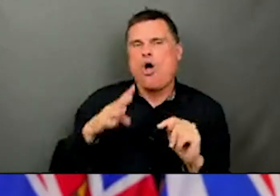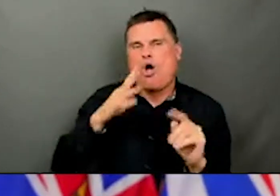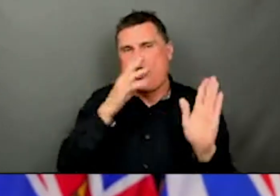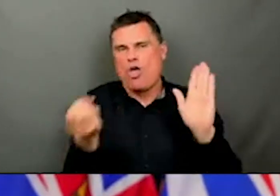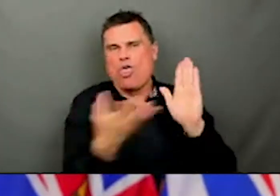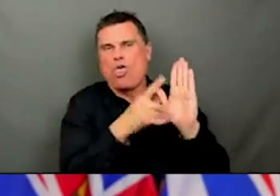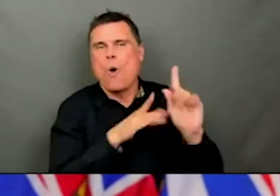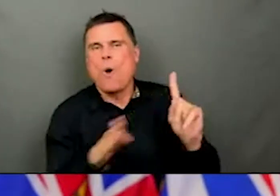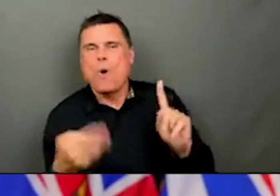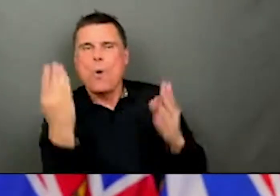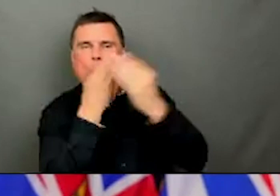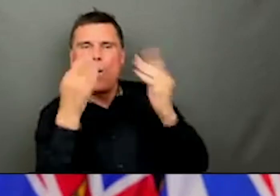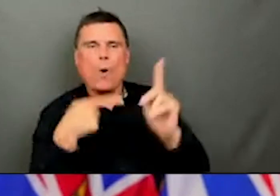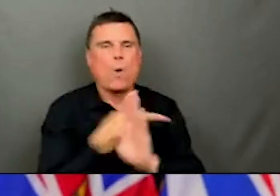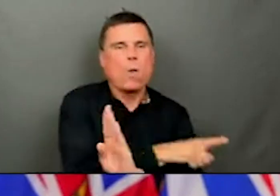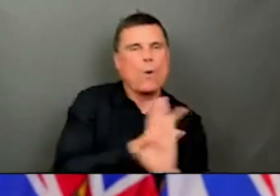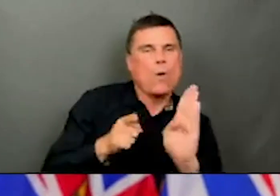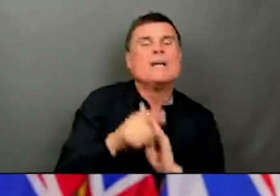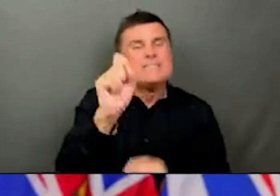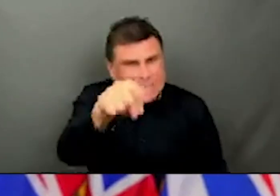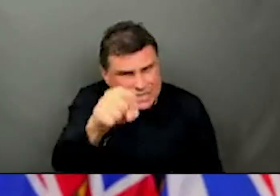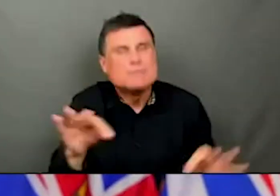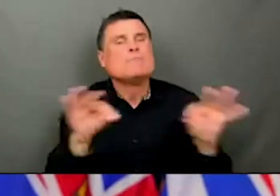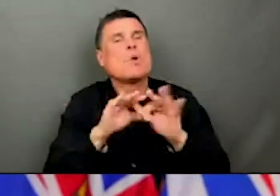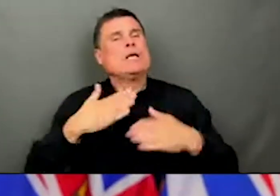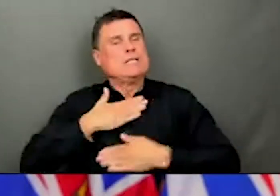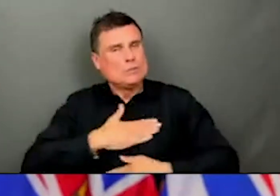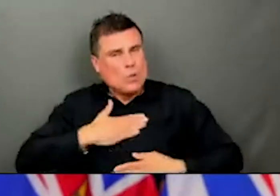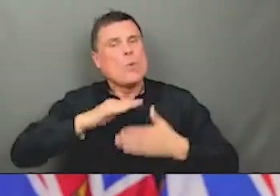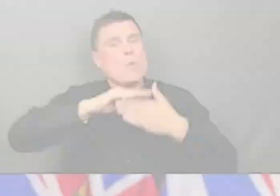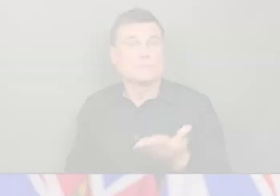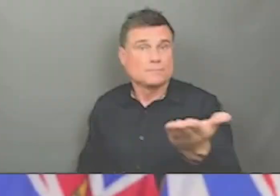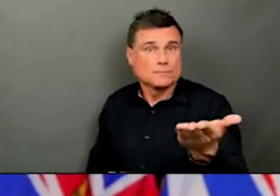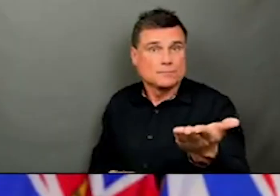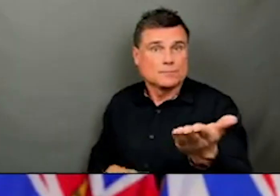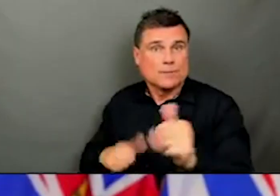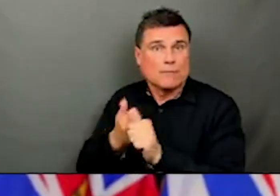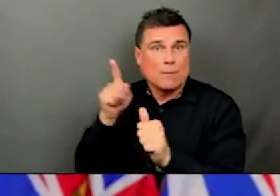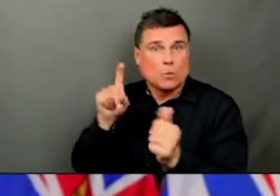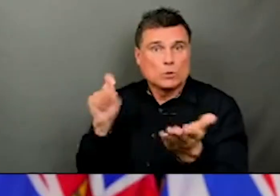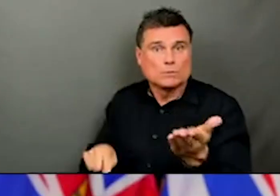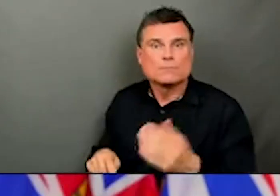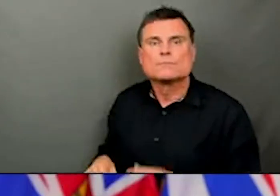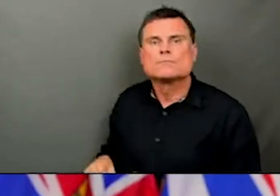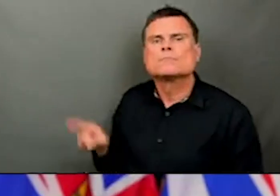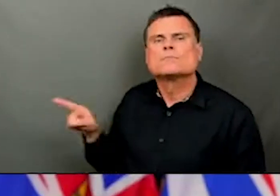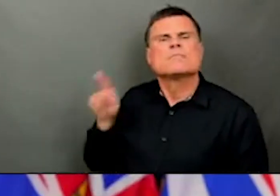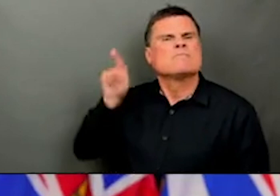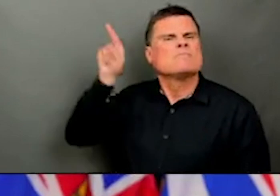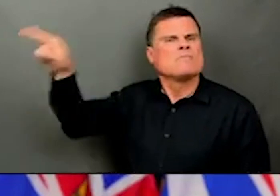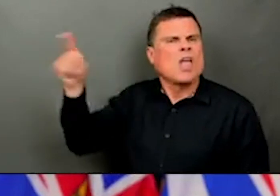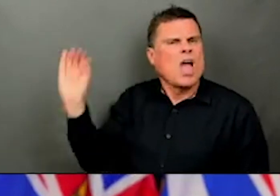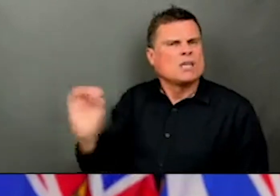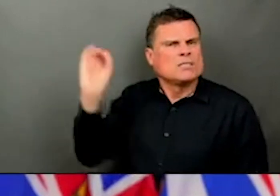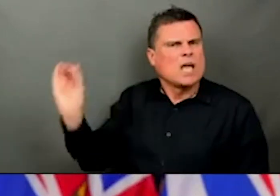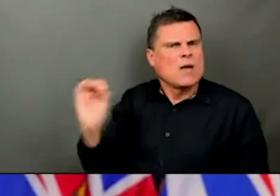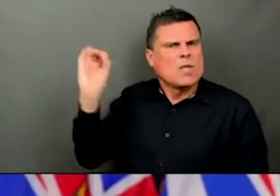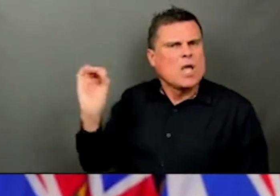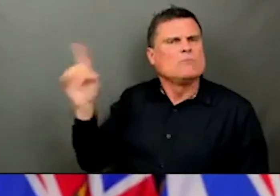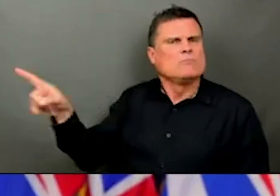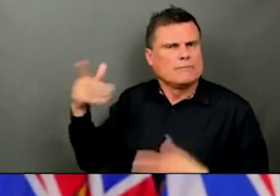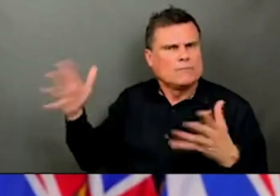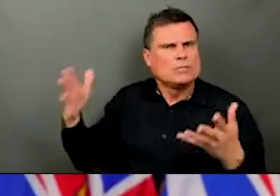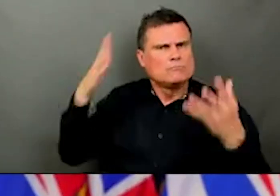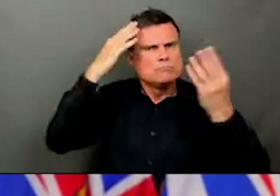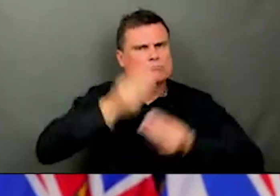good weekend. And then, of course, next week we'll be plotting our way forward together. Ontario announced their restart program